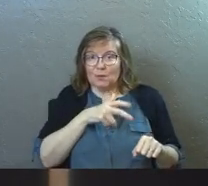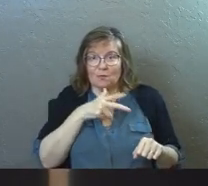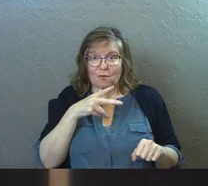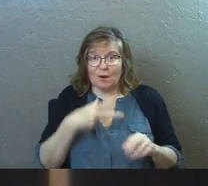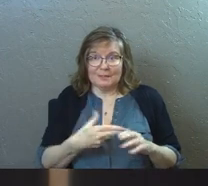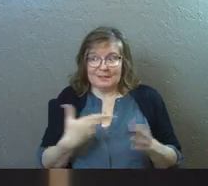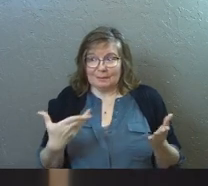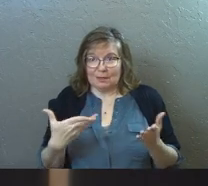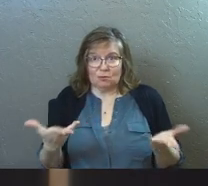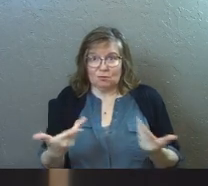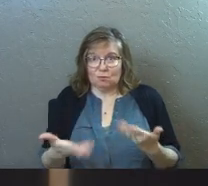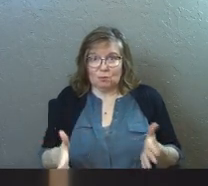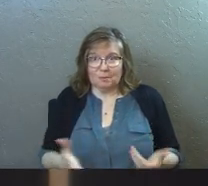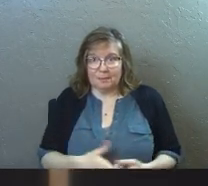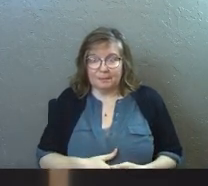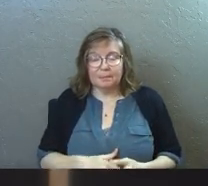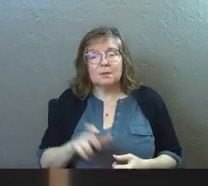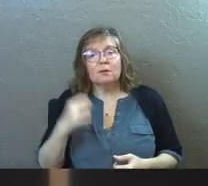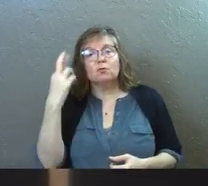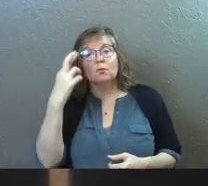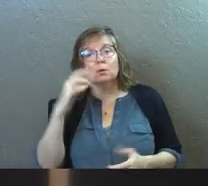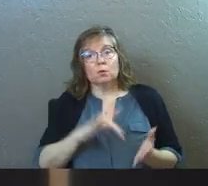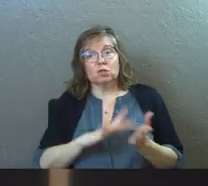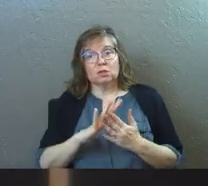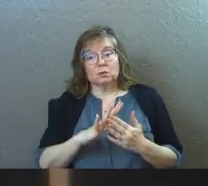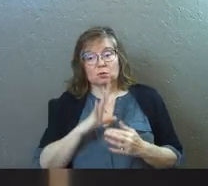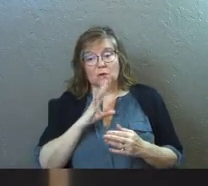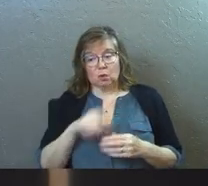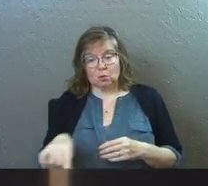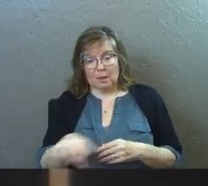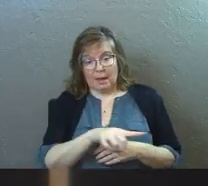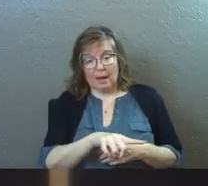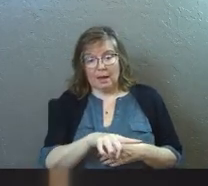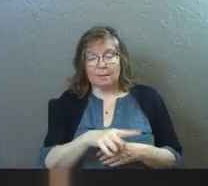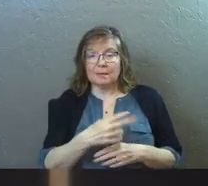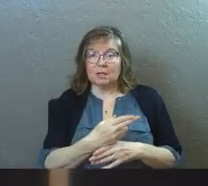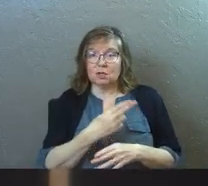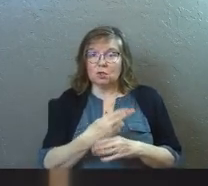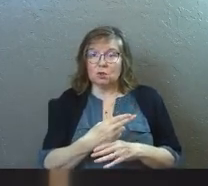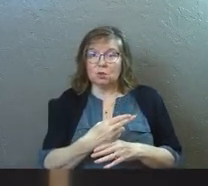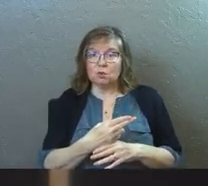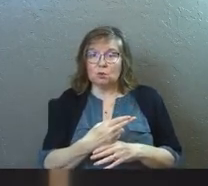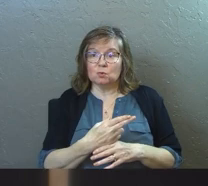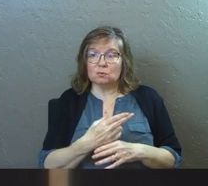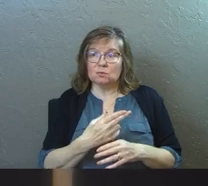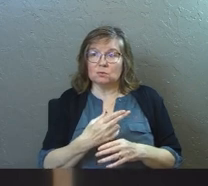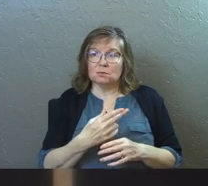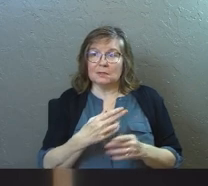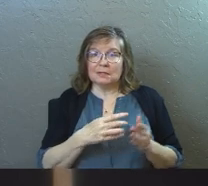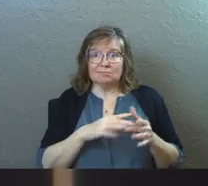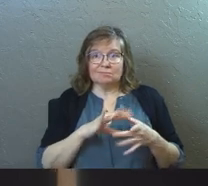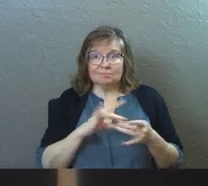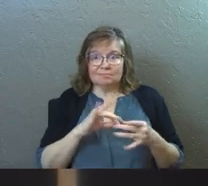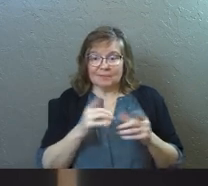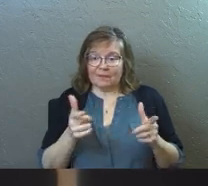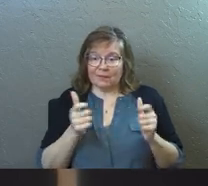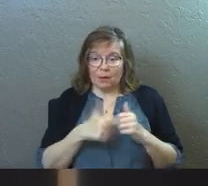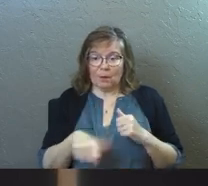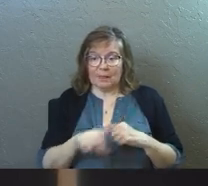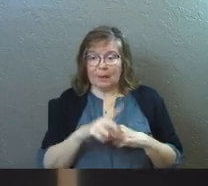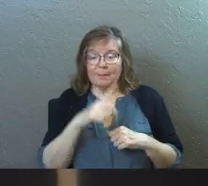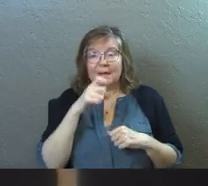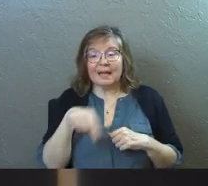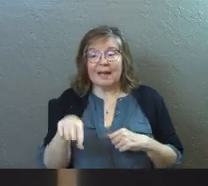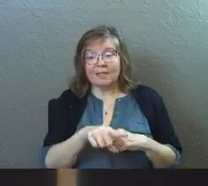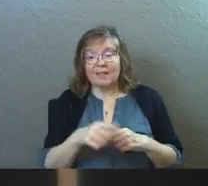in the room, but you have to realize that when Jesus was talking to them, he used shorthand and he walked through it very, very fast with